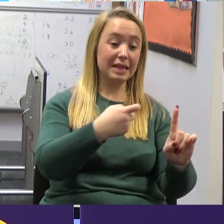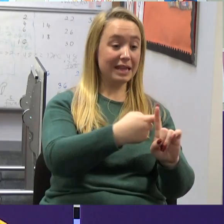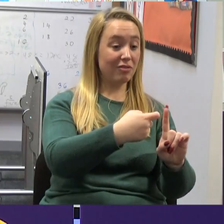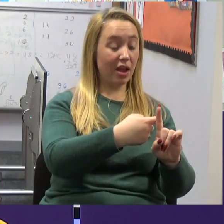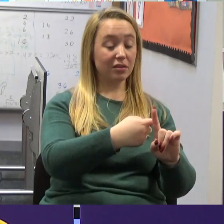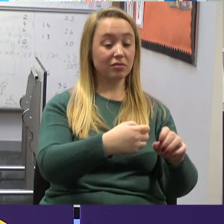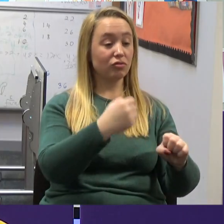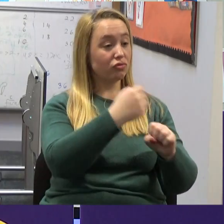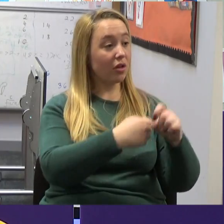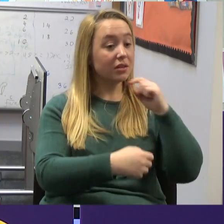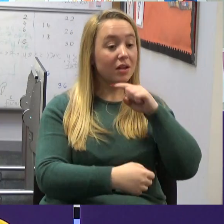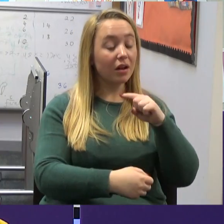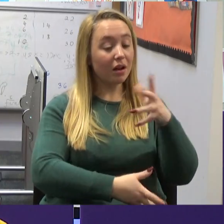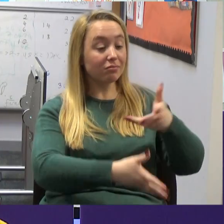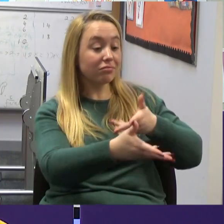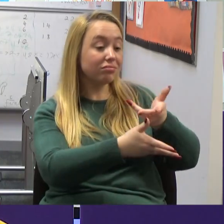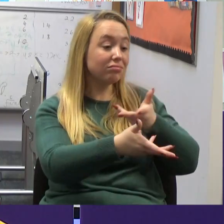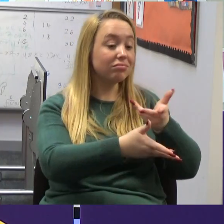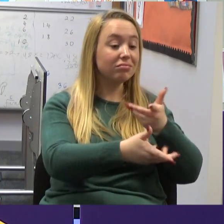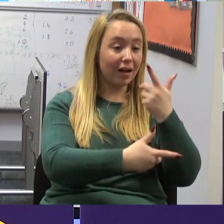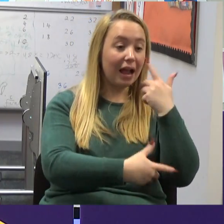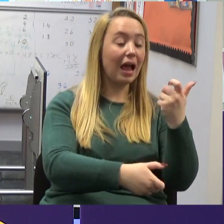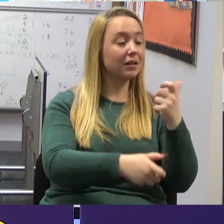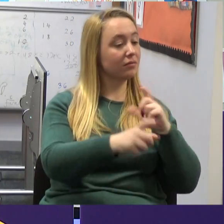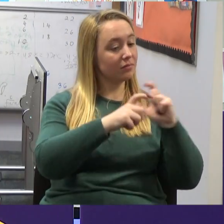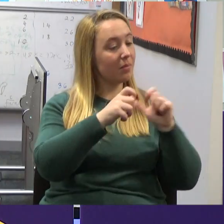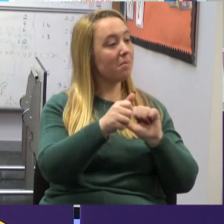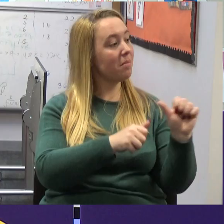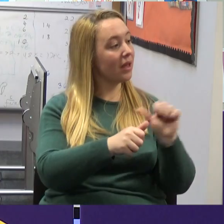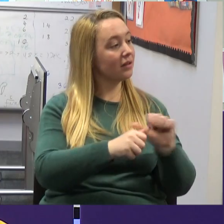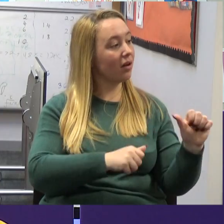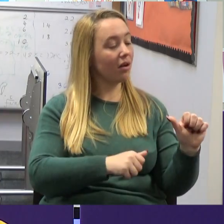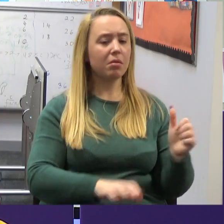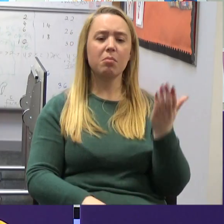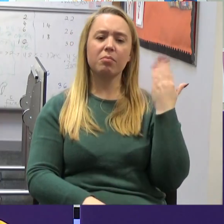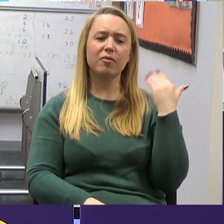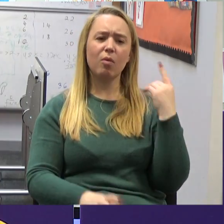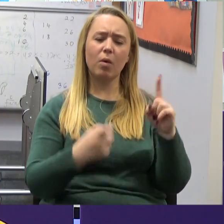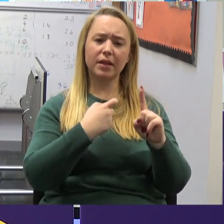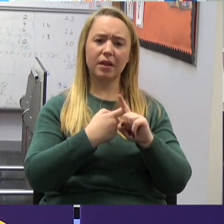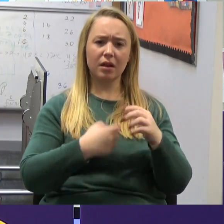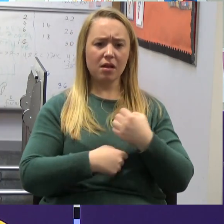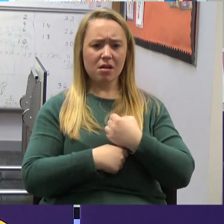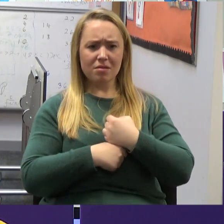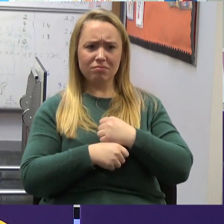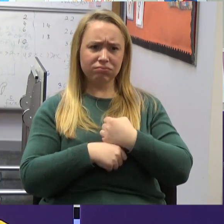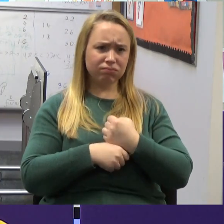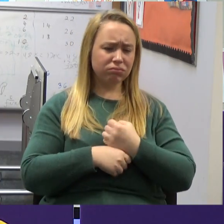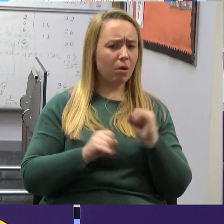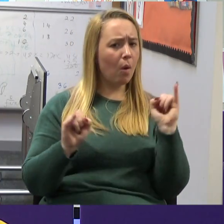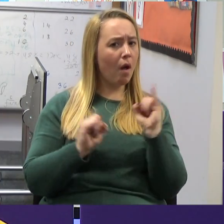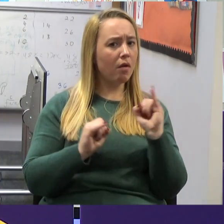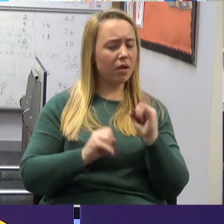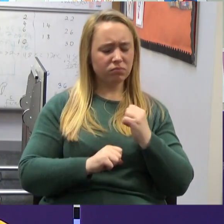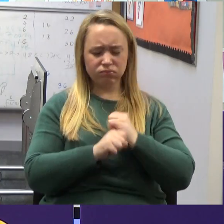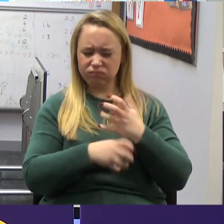communicate better with Kieran now, you know, and I notice he isn't